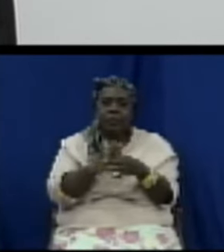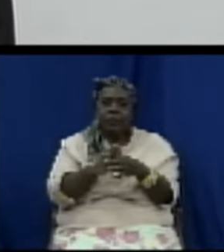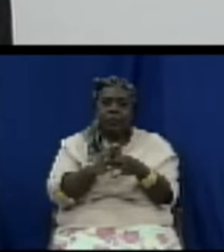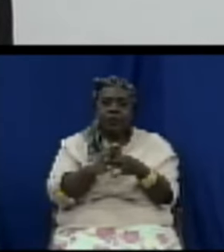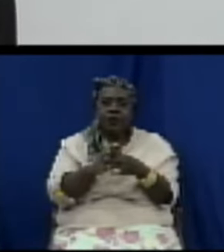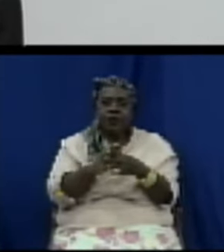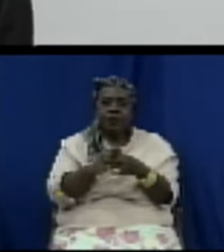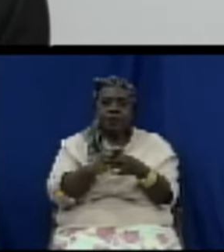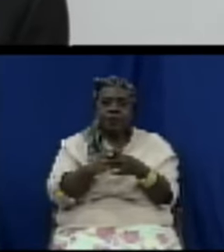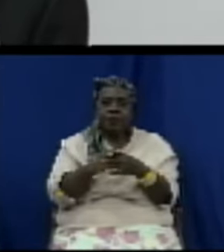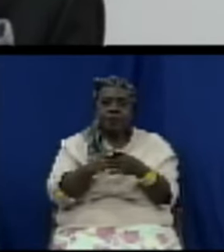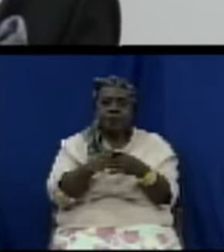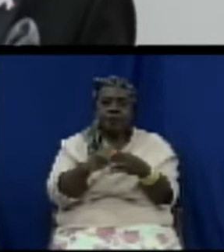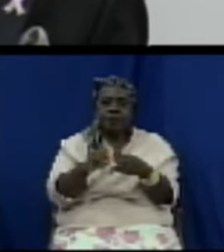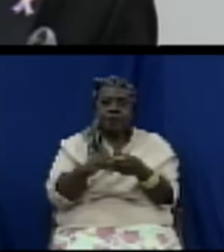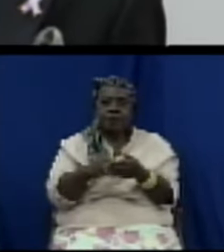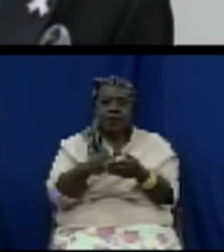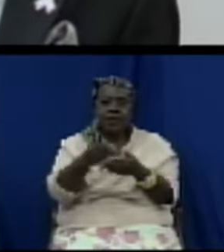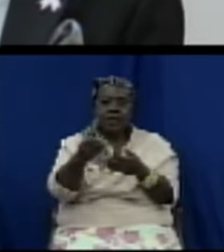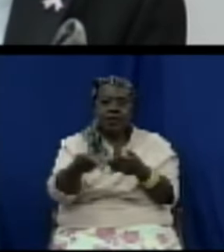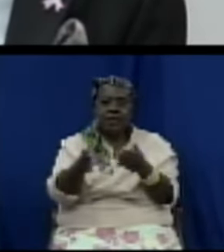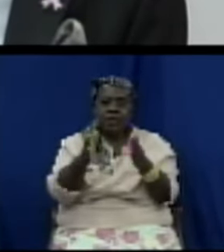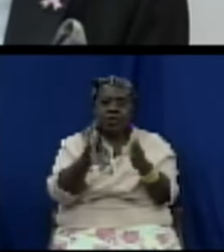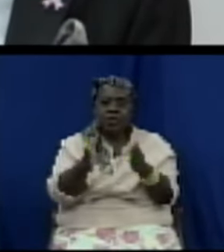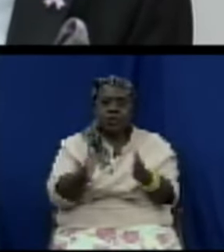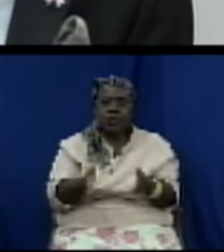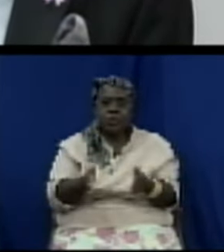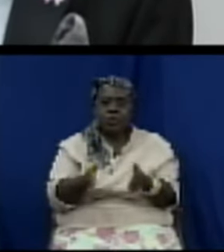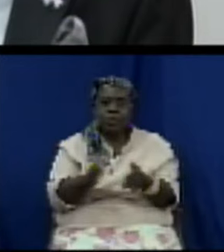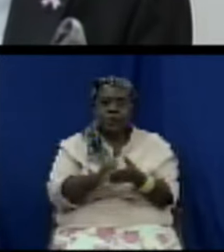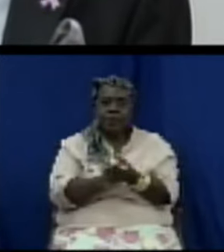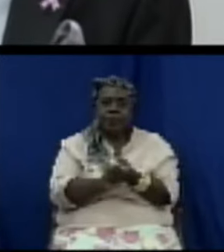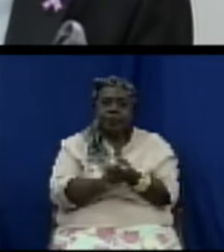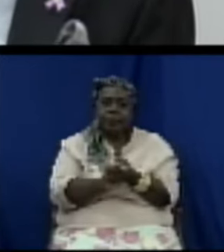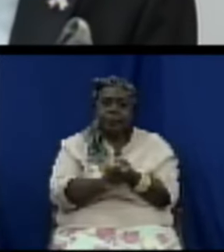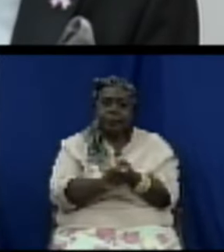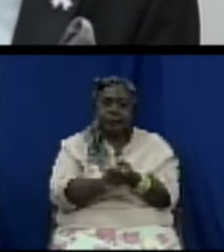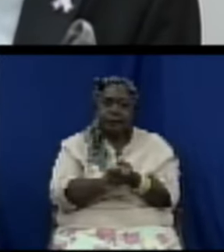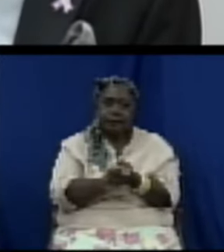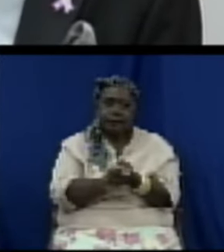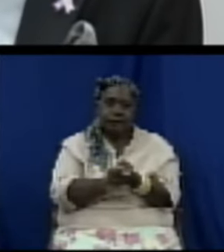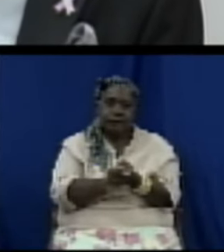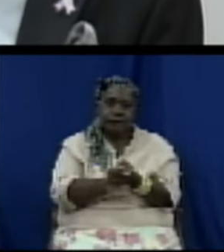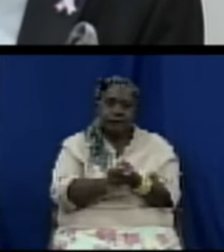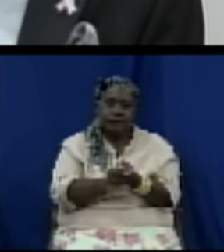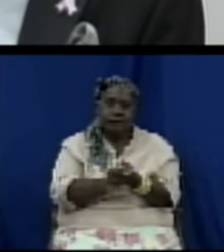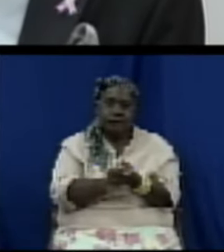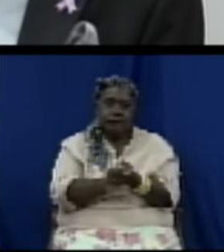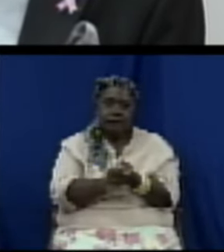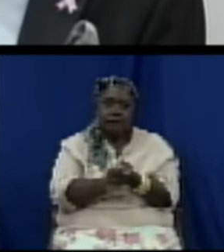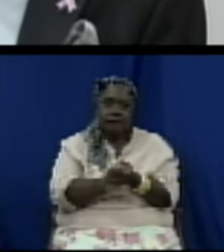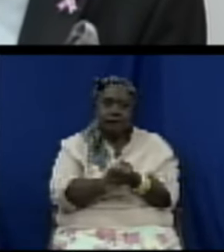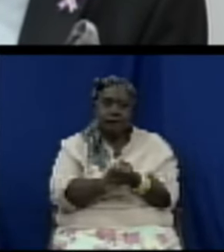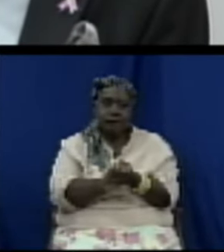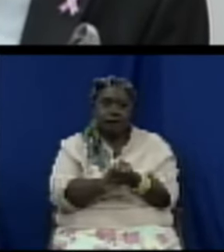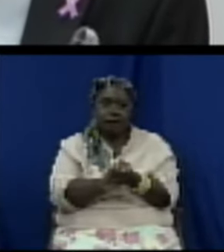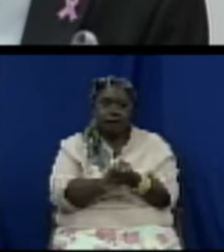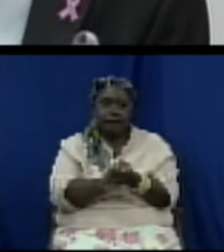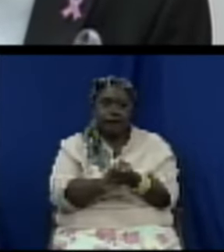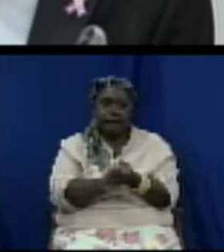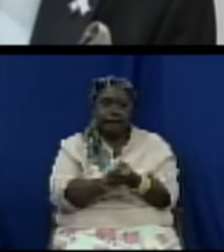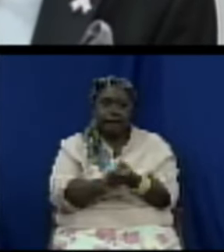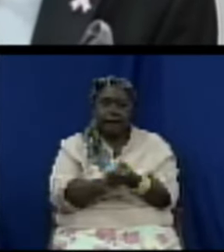appropriately defended in this regard consumers have consistently been